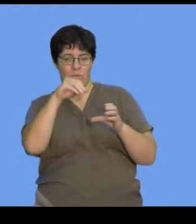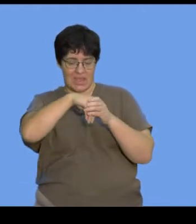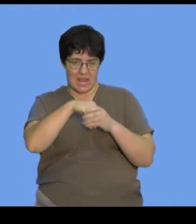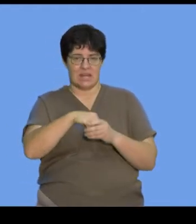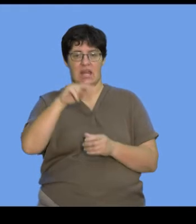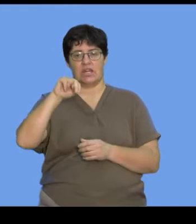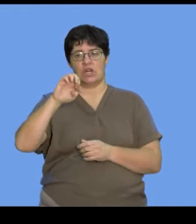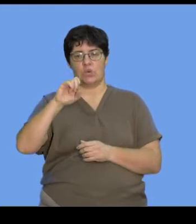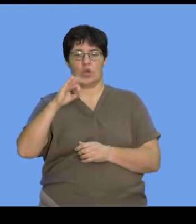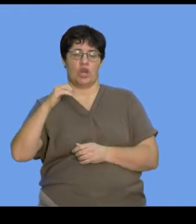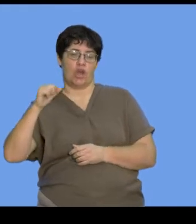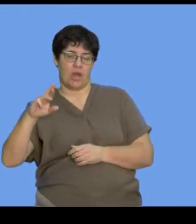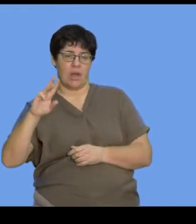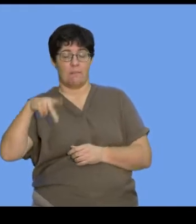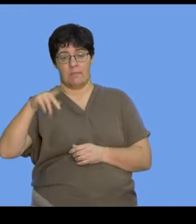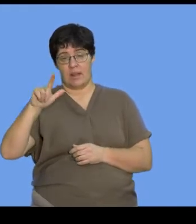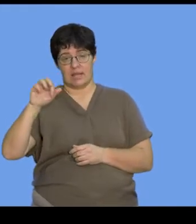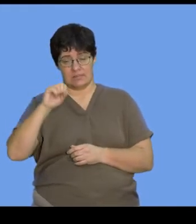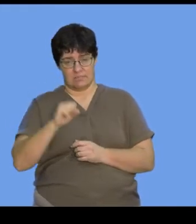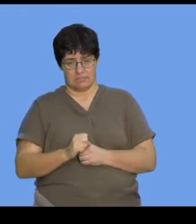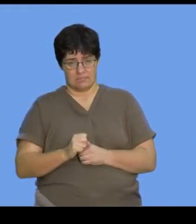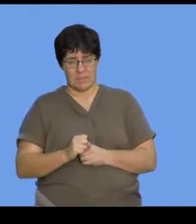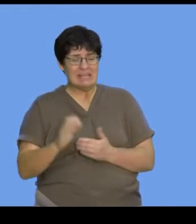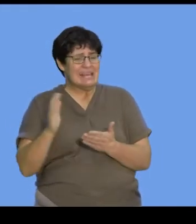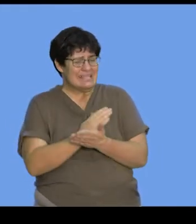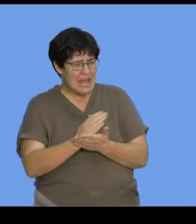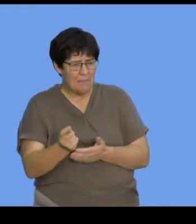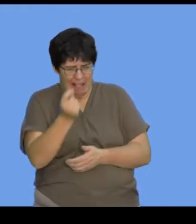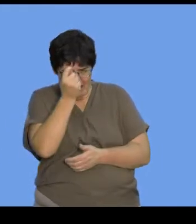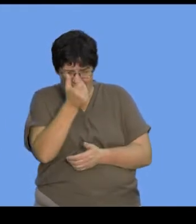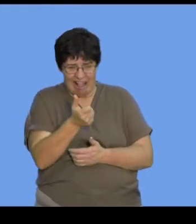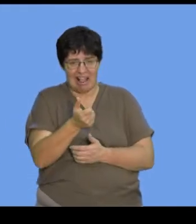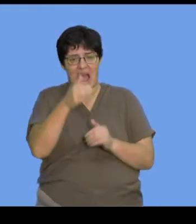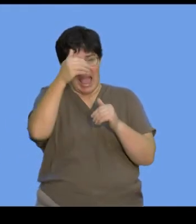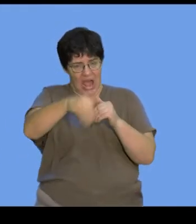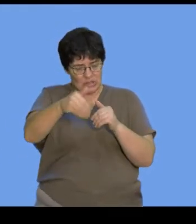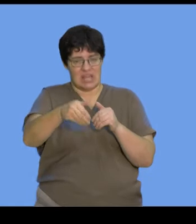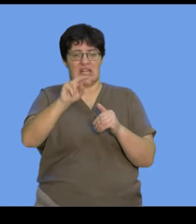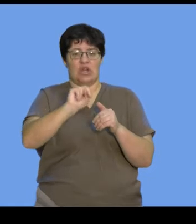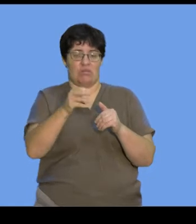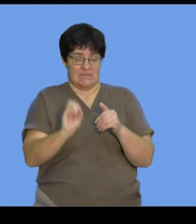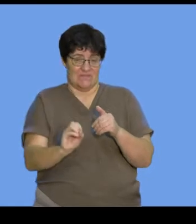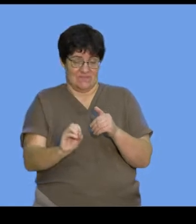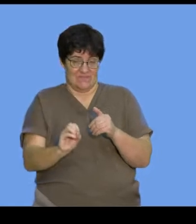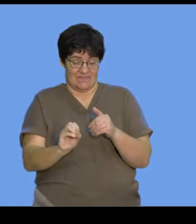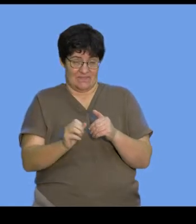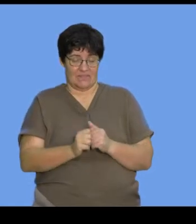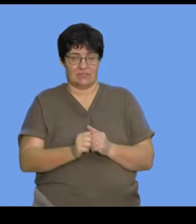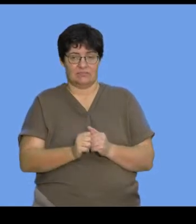in the nucleoplasm. However, there is a small amount of DNA that occurs outside the nucleus.